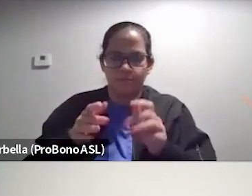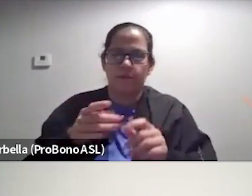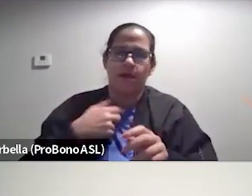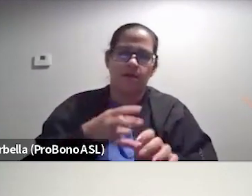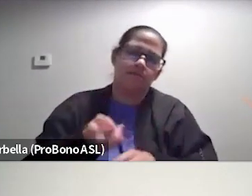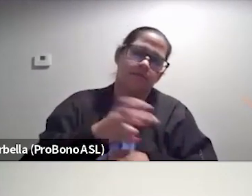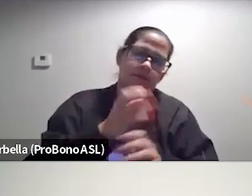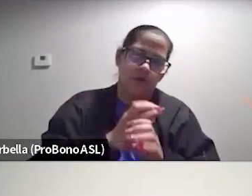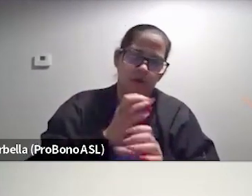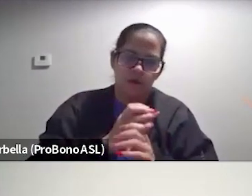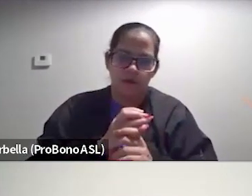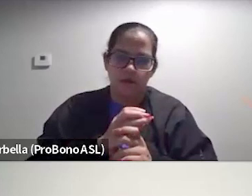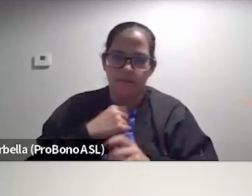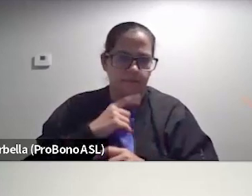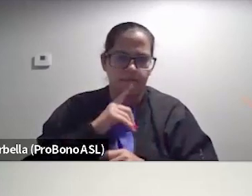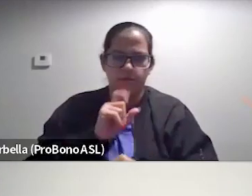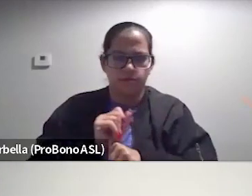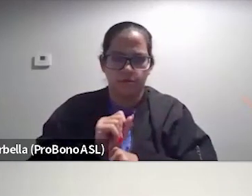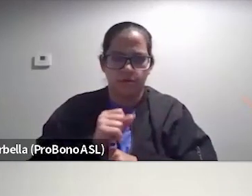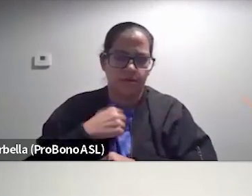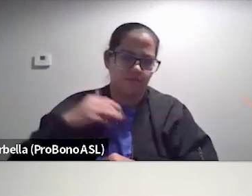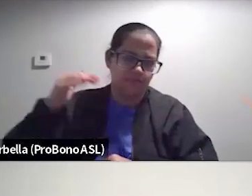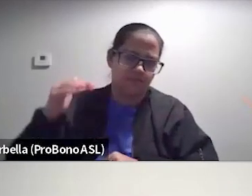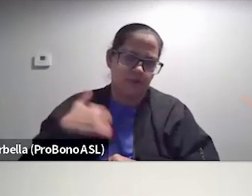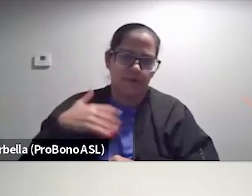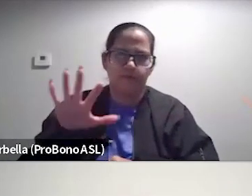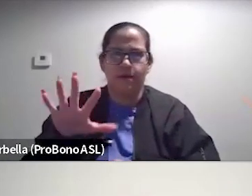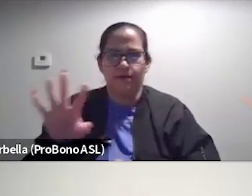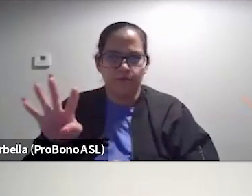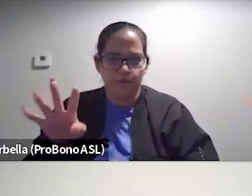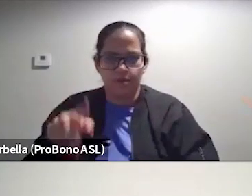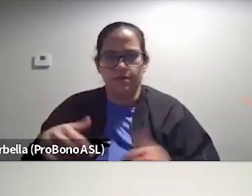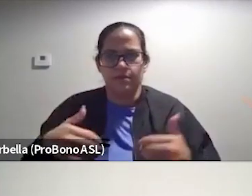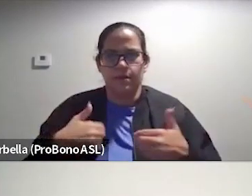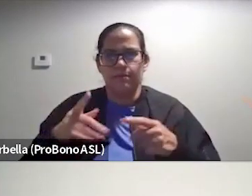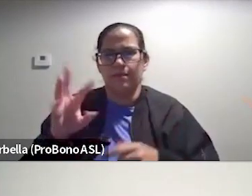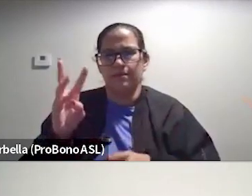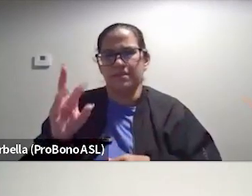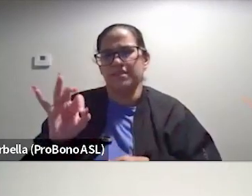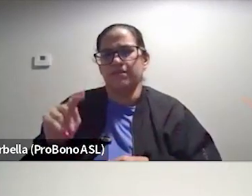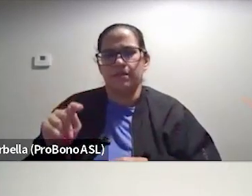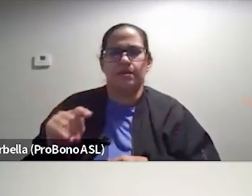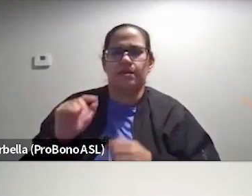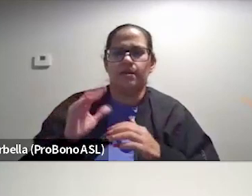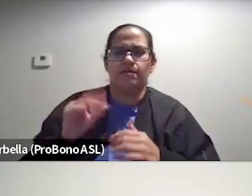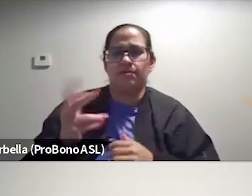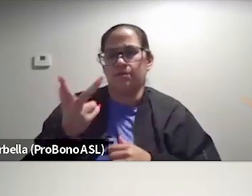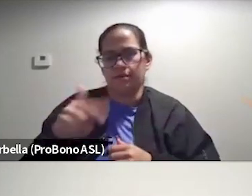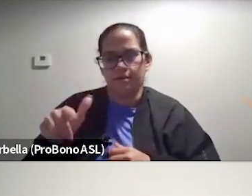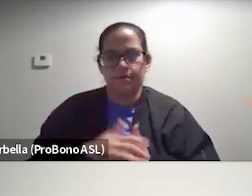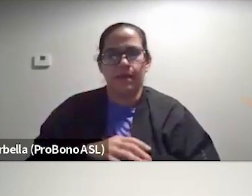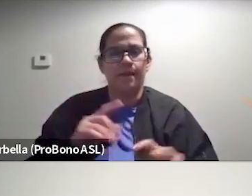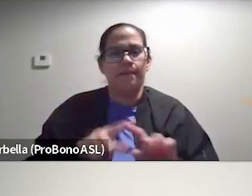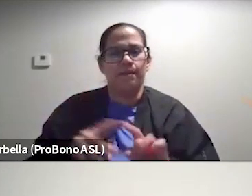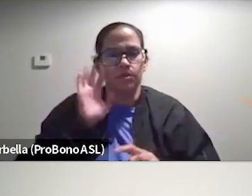out of the car and I'm pretty short, you know what I mean? I'm five, four. These young people were all of six foot, even it was about three of them, but